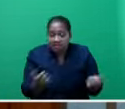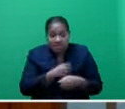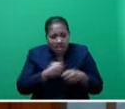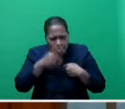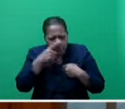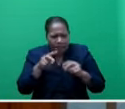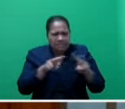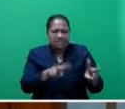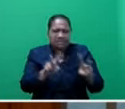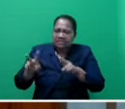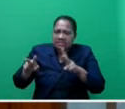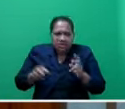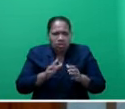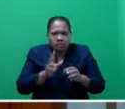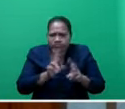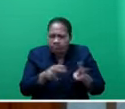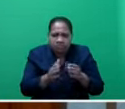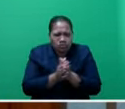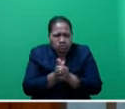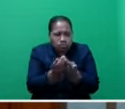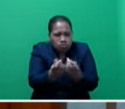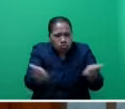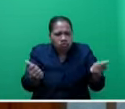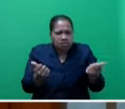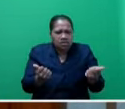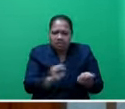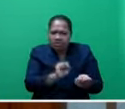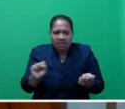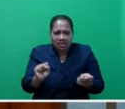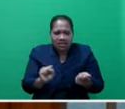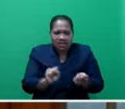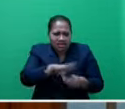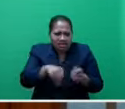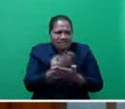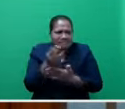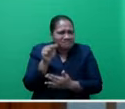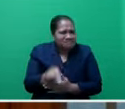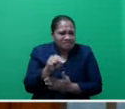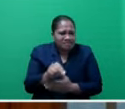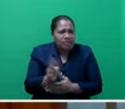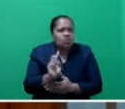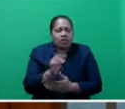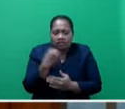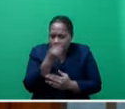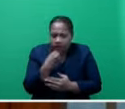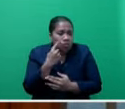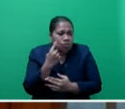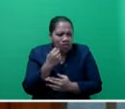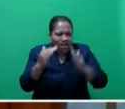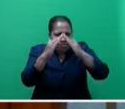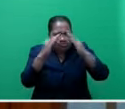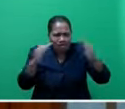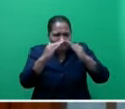looking for solutions to very basic daily needs, food, water and roof over their heads. Our people